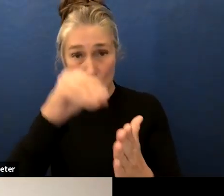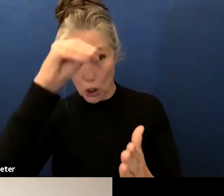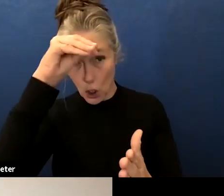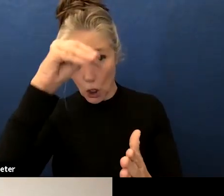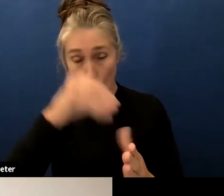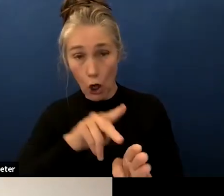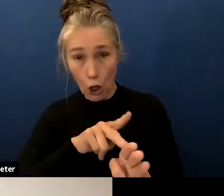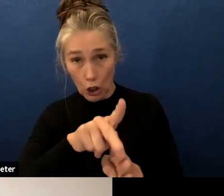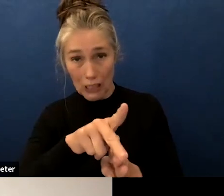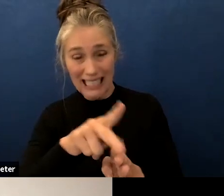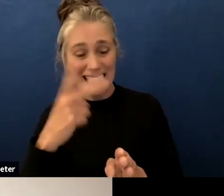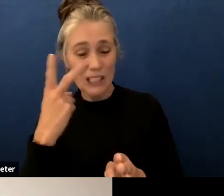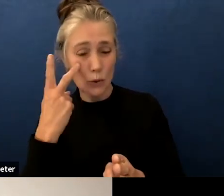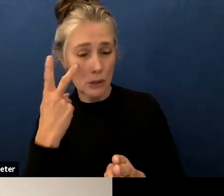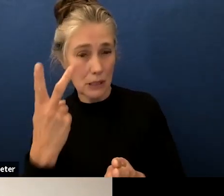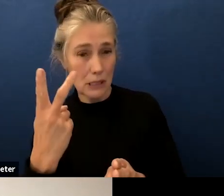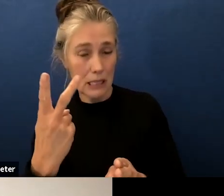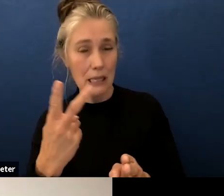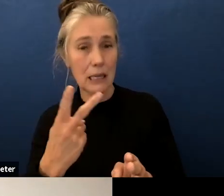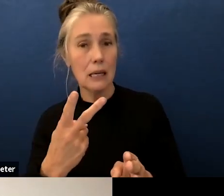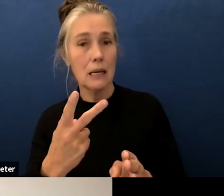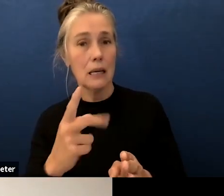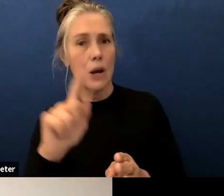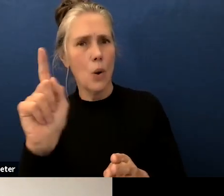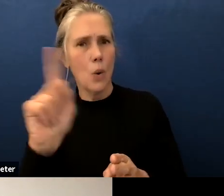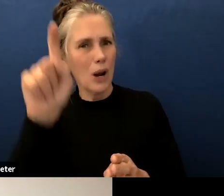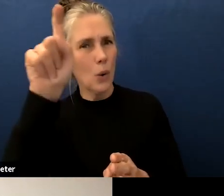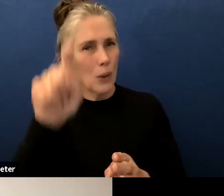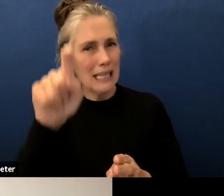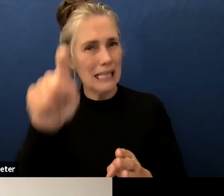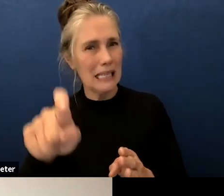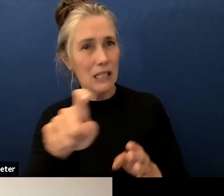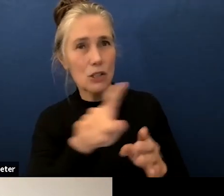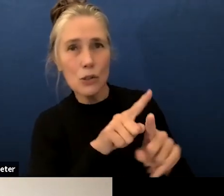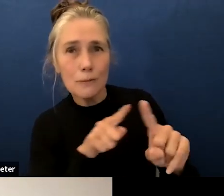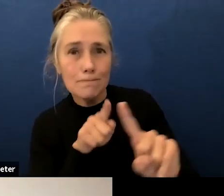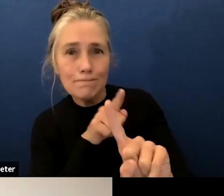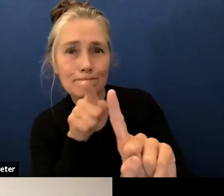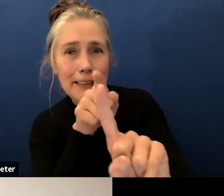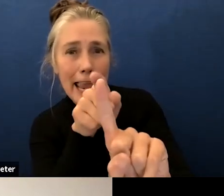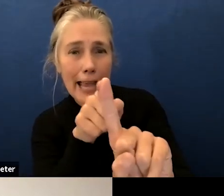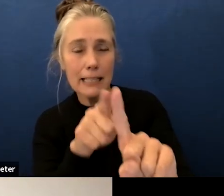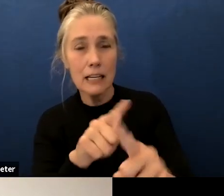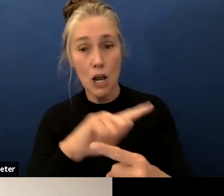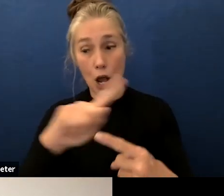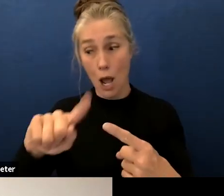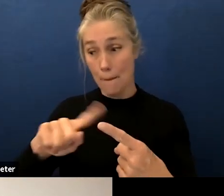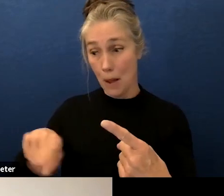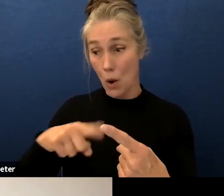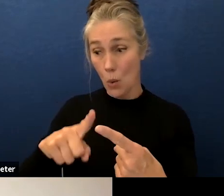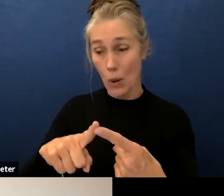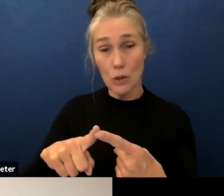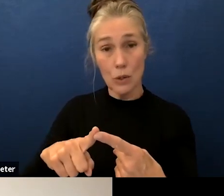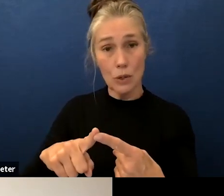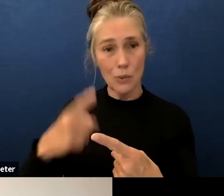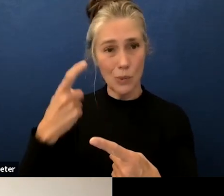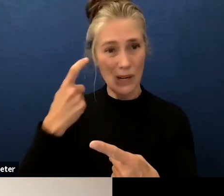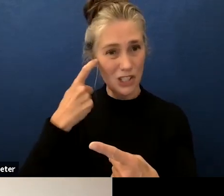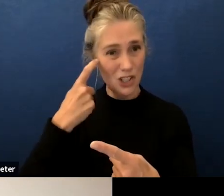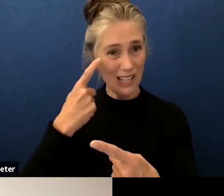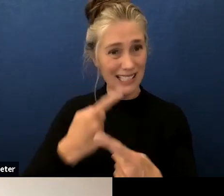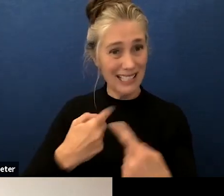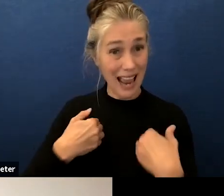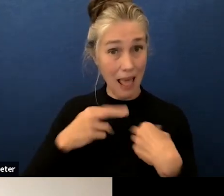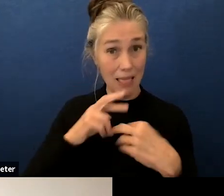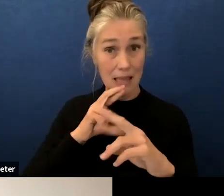the trajectory where we will be needing to head but ultimately once we go through we just went through this report